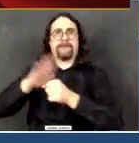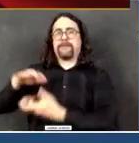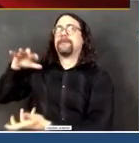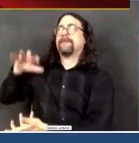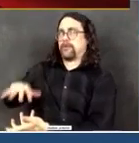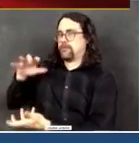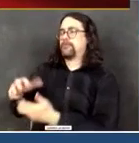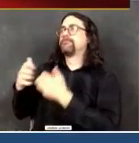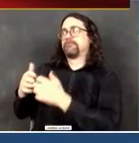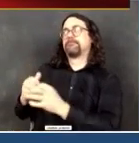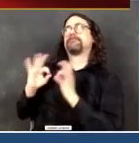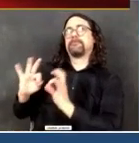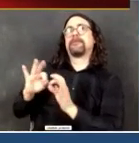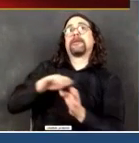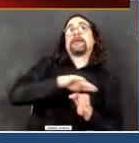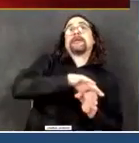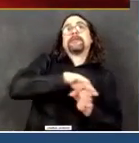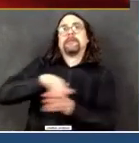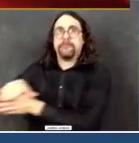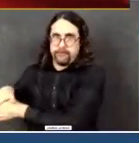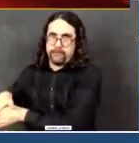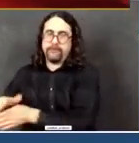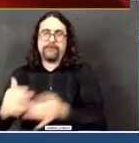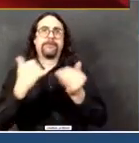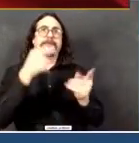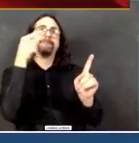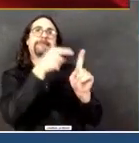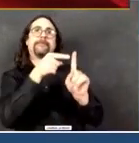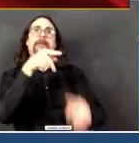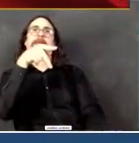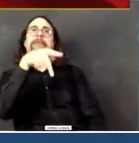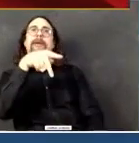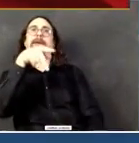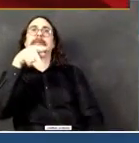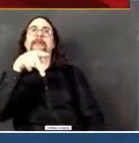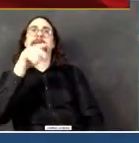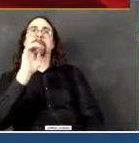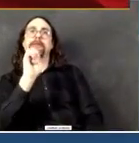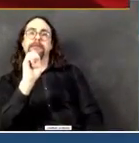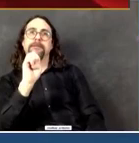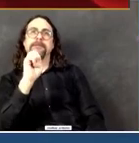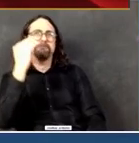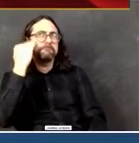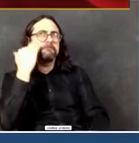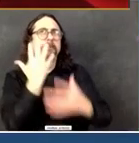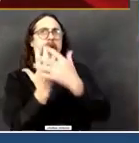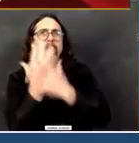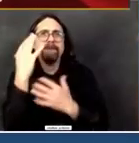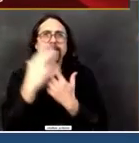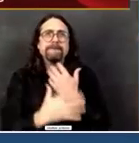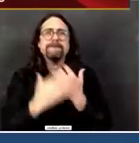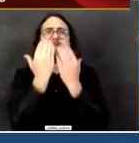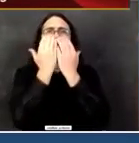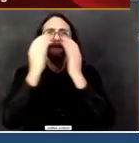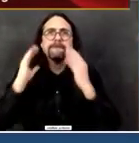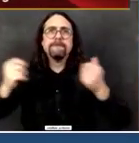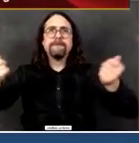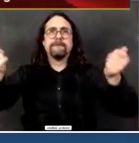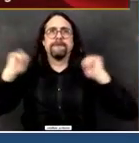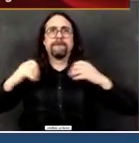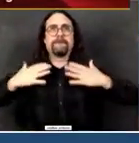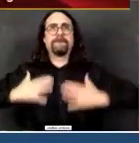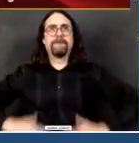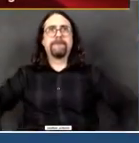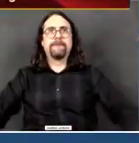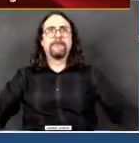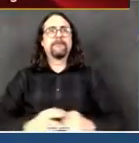health care workers, that we've got to be always honest with you, no one can tell you truthfully that we're providing what